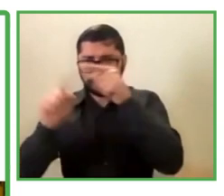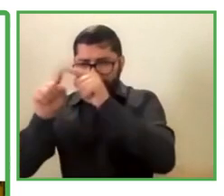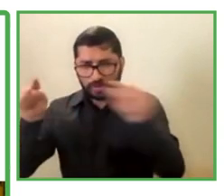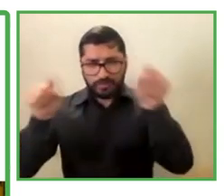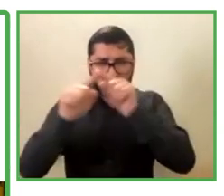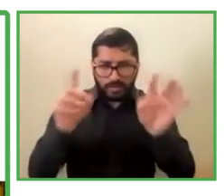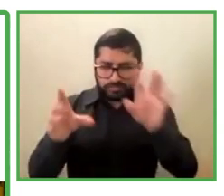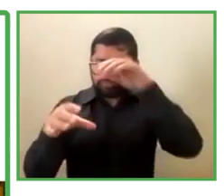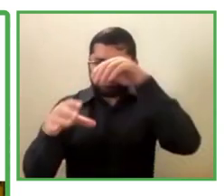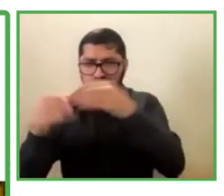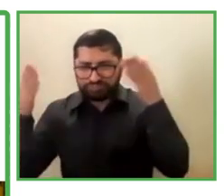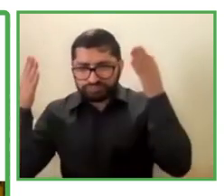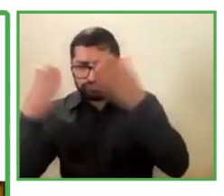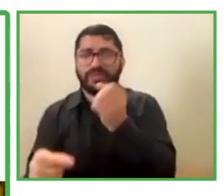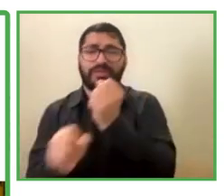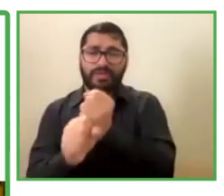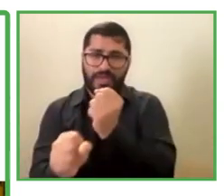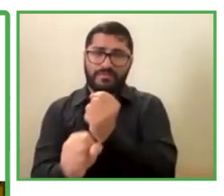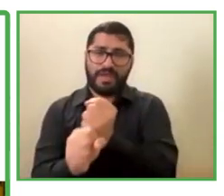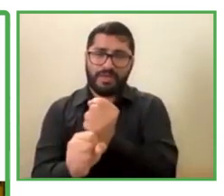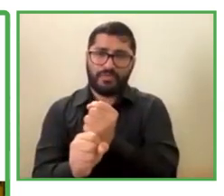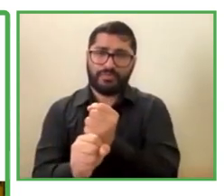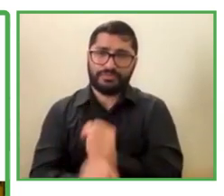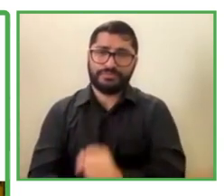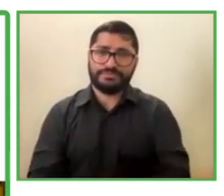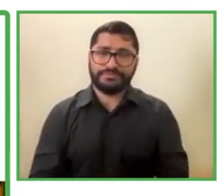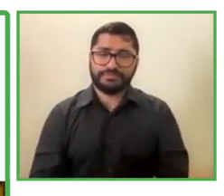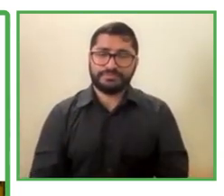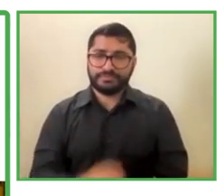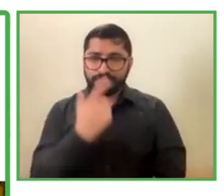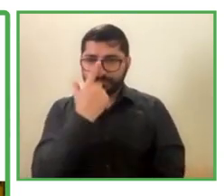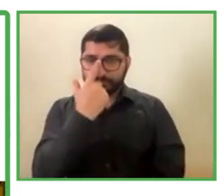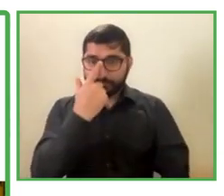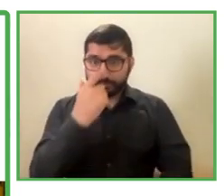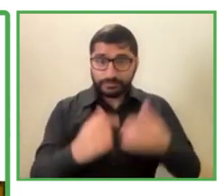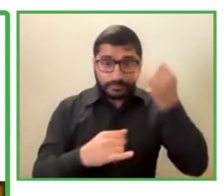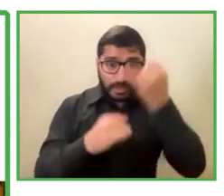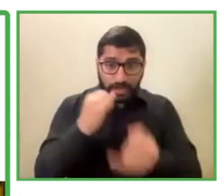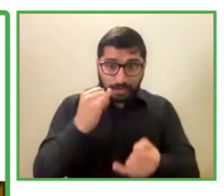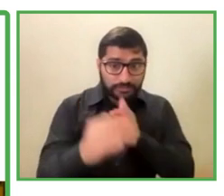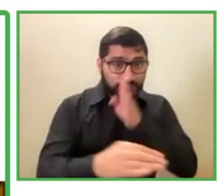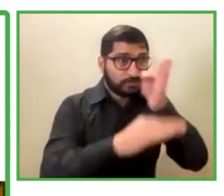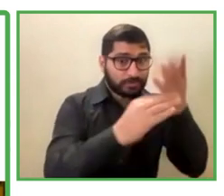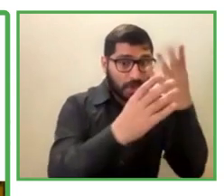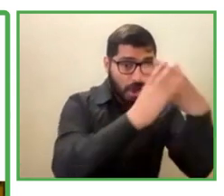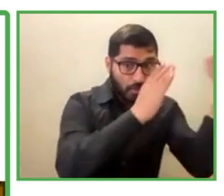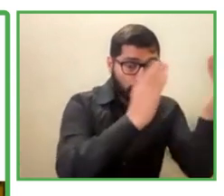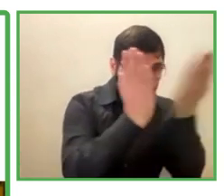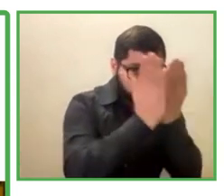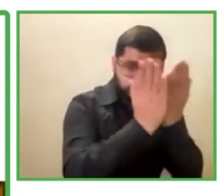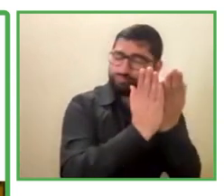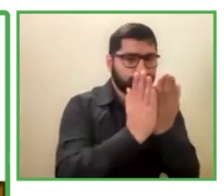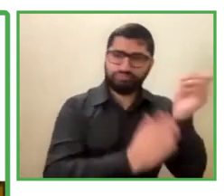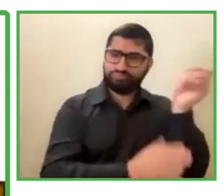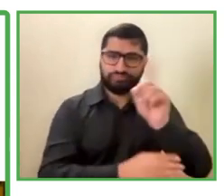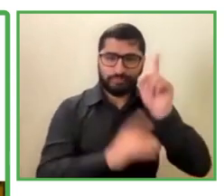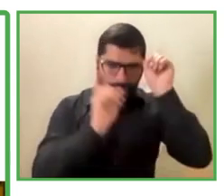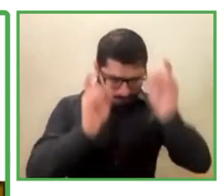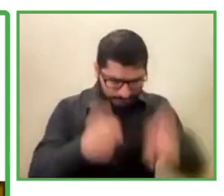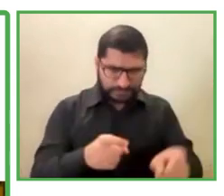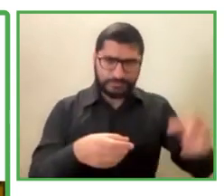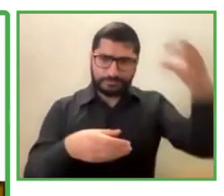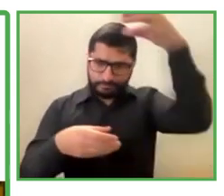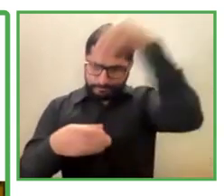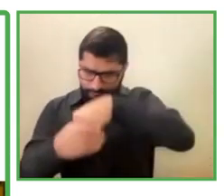their labor schedule. They didn't have to go anywhere because in our distribution centers, we have